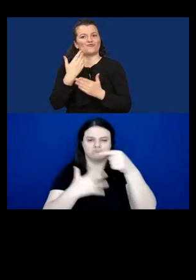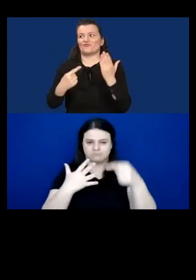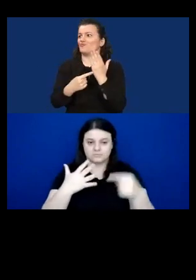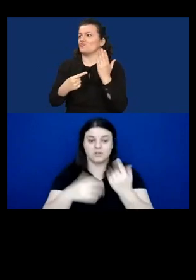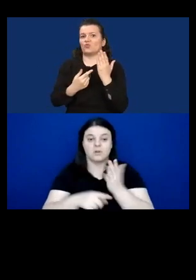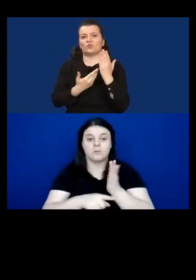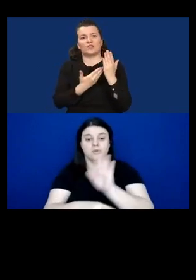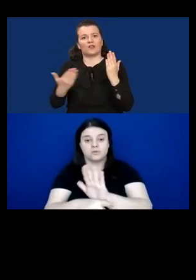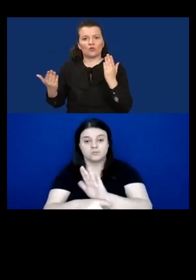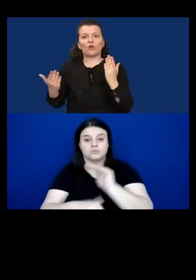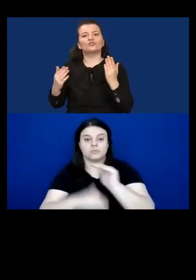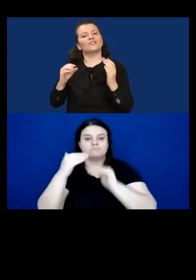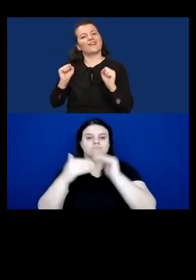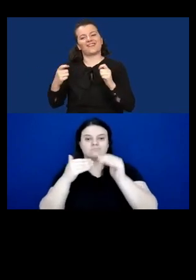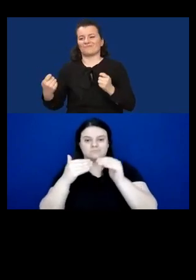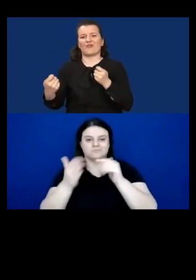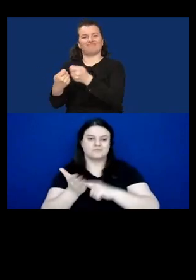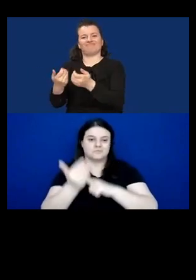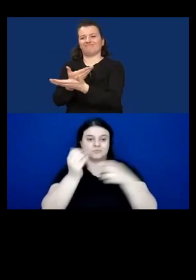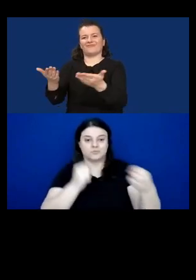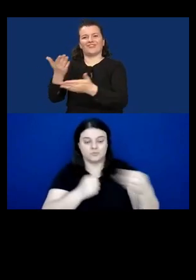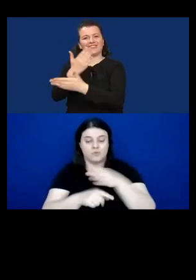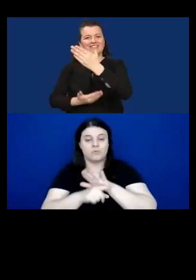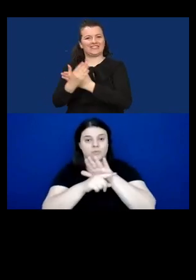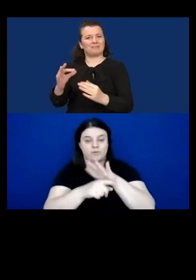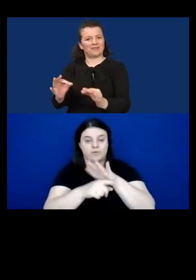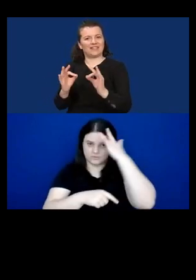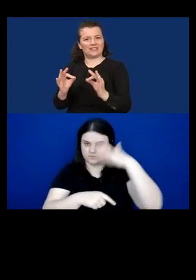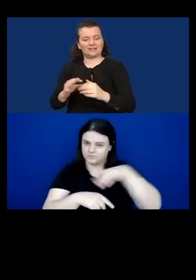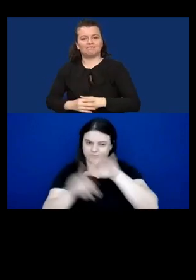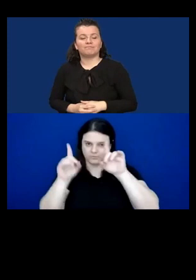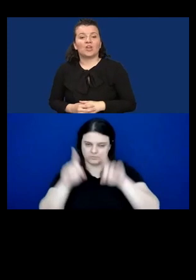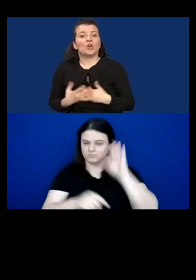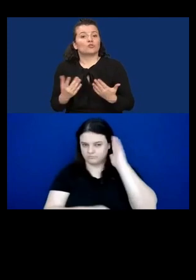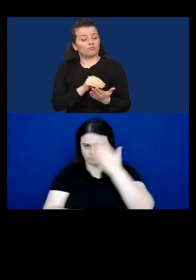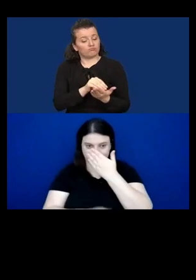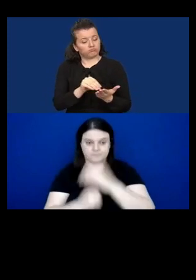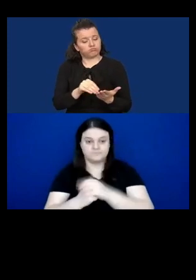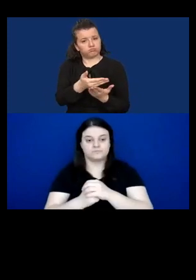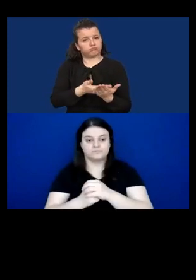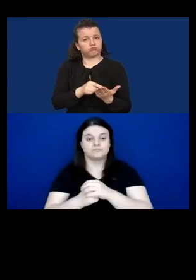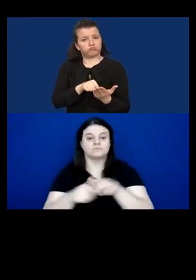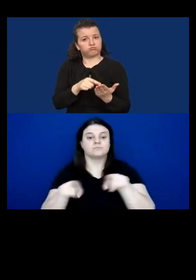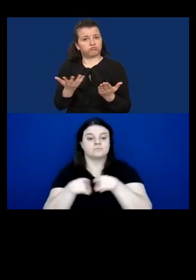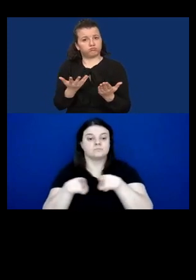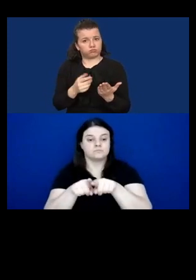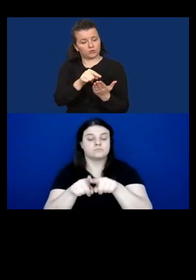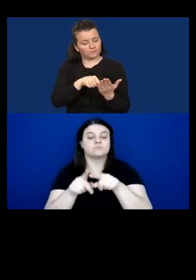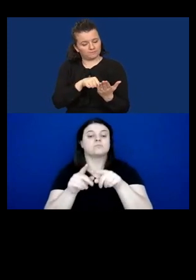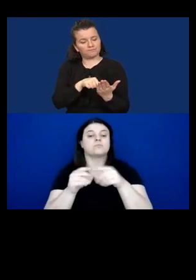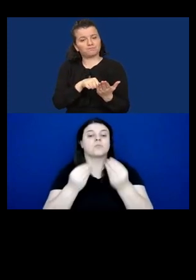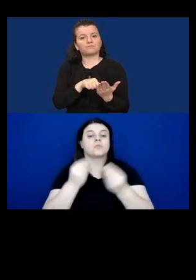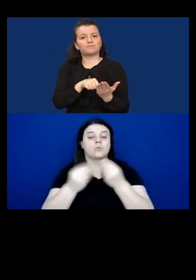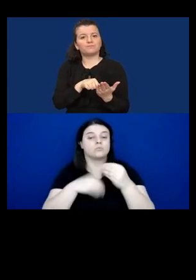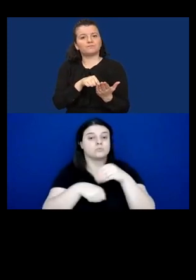disability perspective. So the evidence that we have gathered in the report and has informed the recommendations